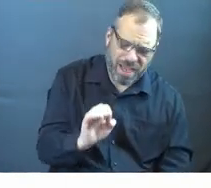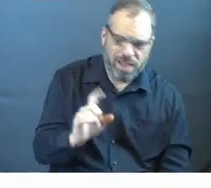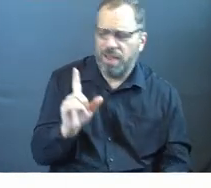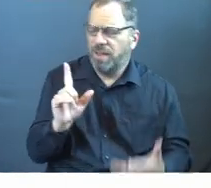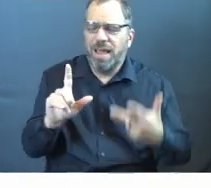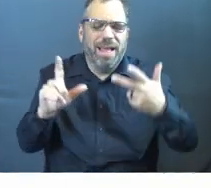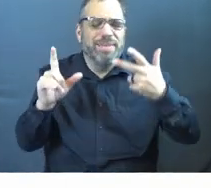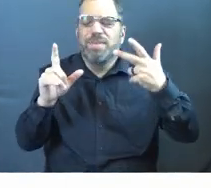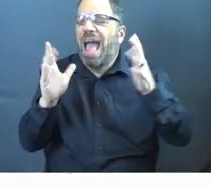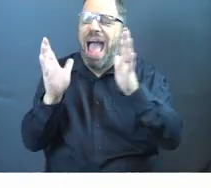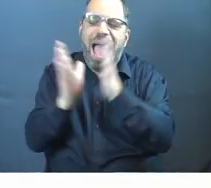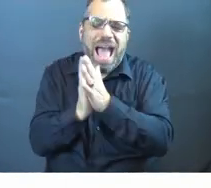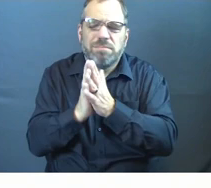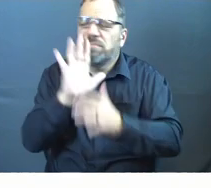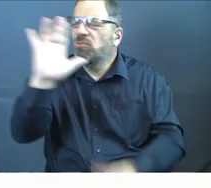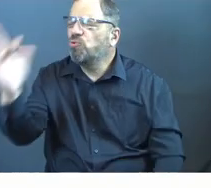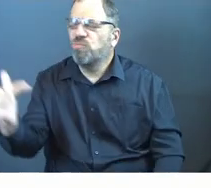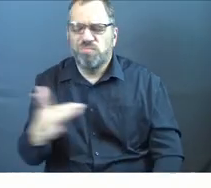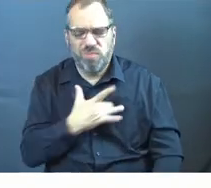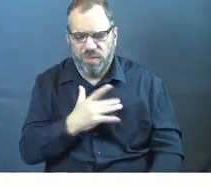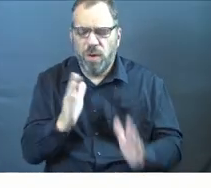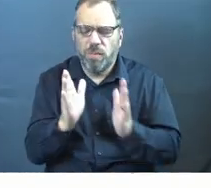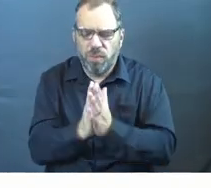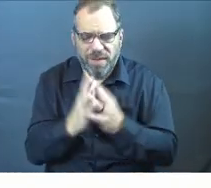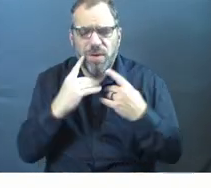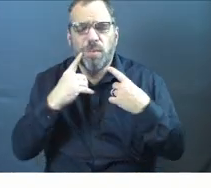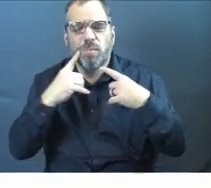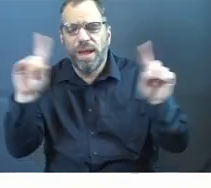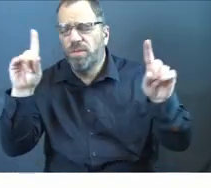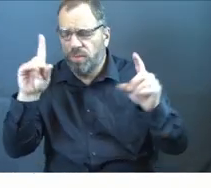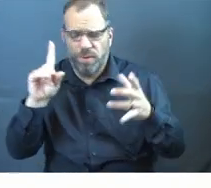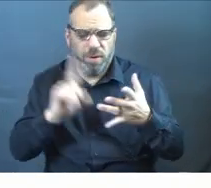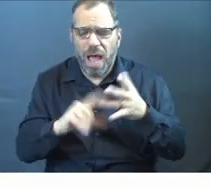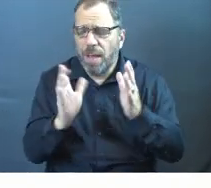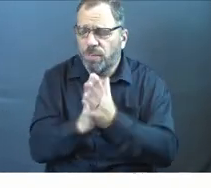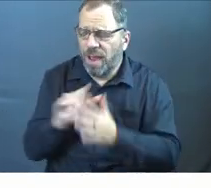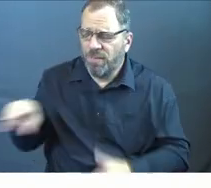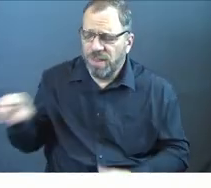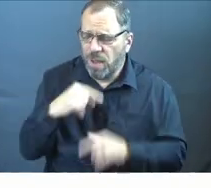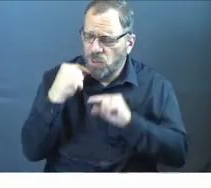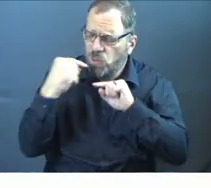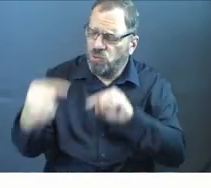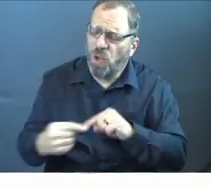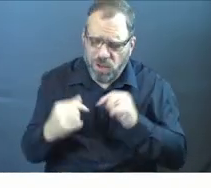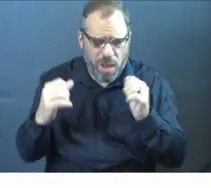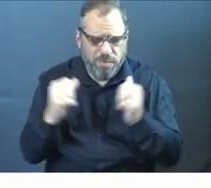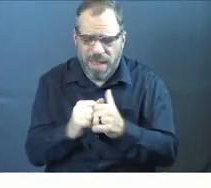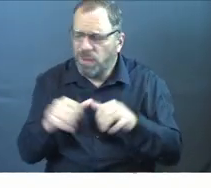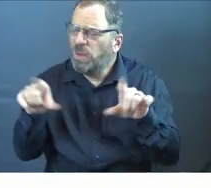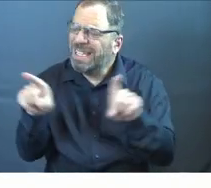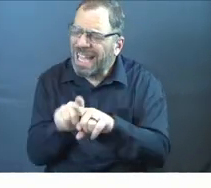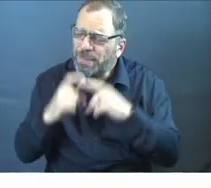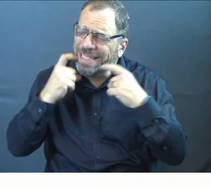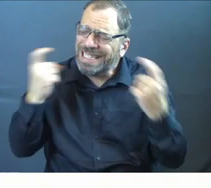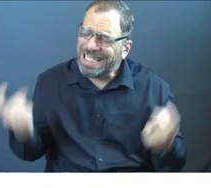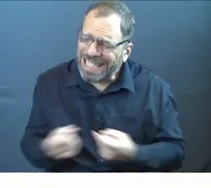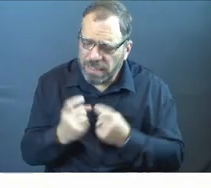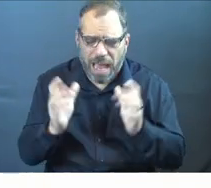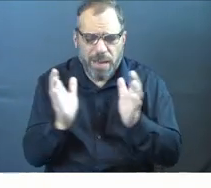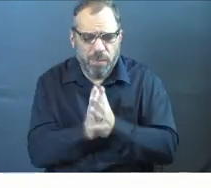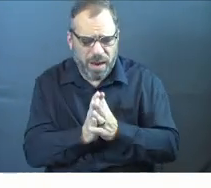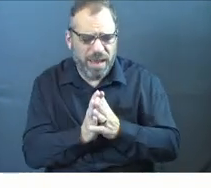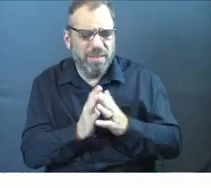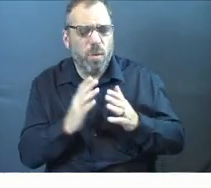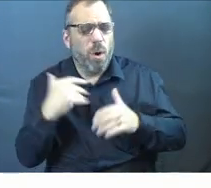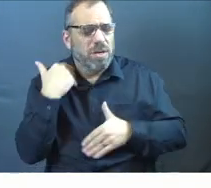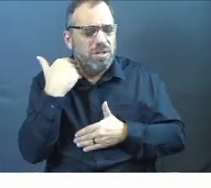God, we just ask that you move. We pray for breakthrough, God. I pray for people who are in a spot where they're struggling maybe with the same sin, God. I pray for